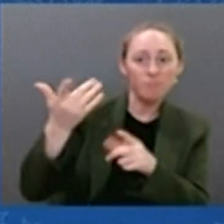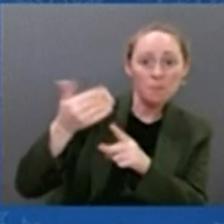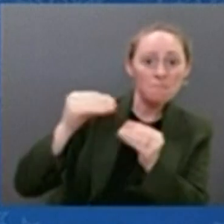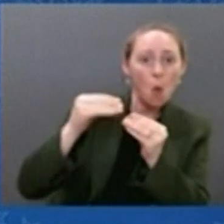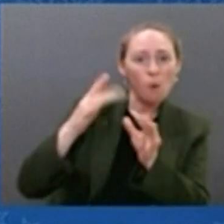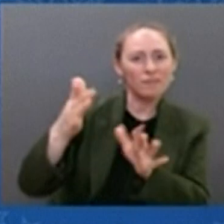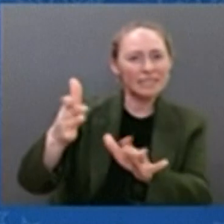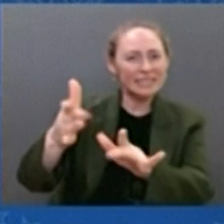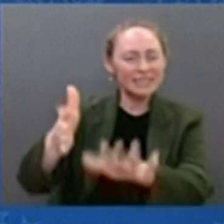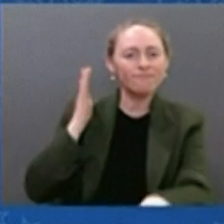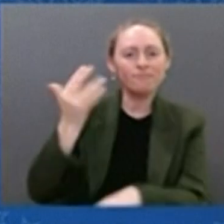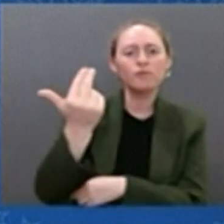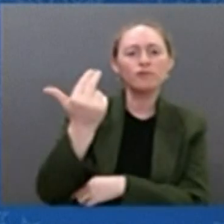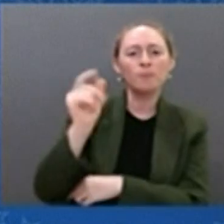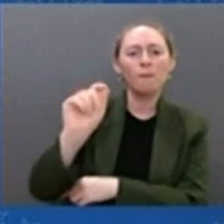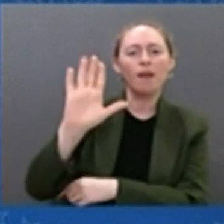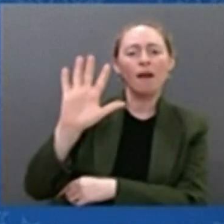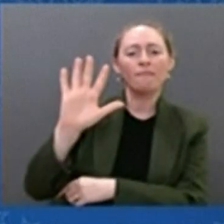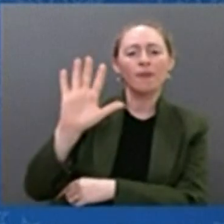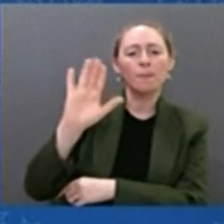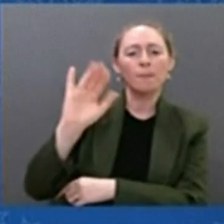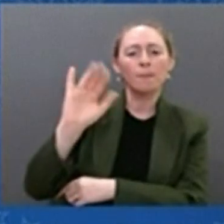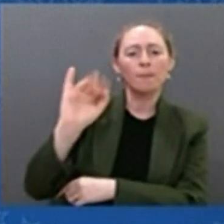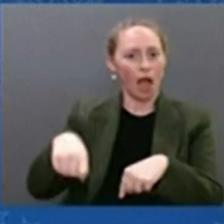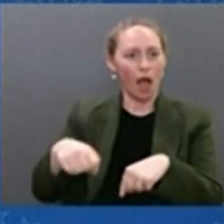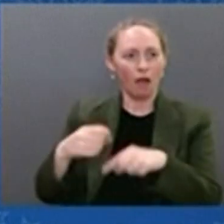we're going back almost to the beginning.